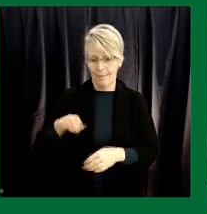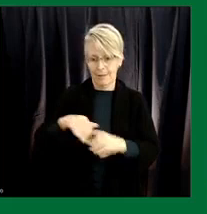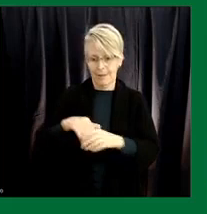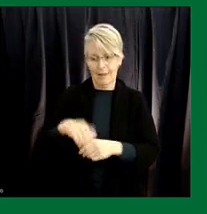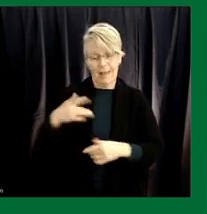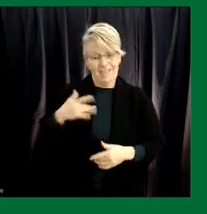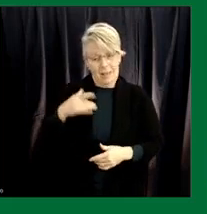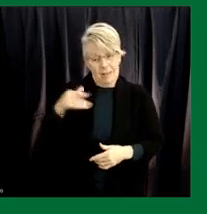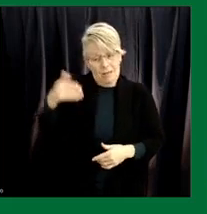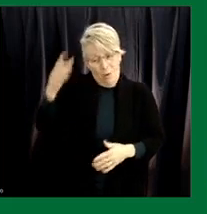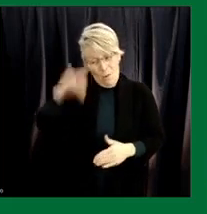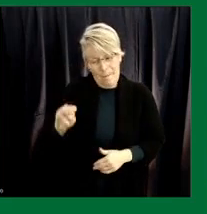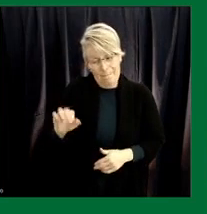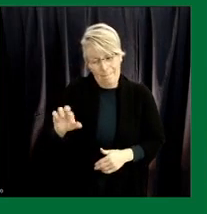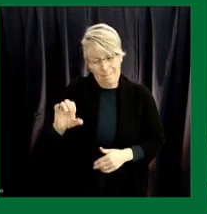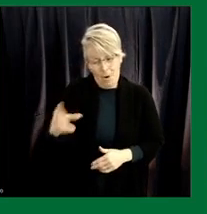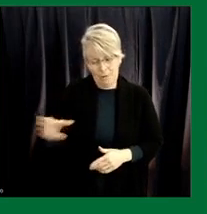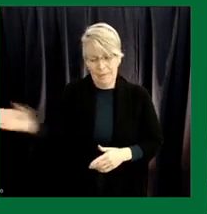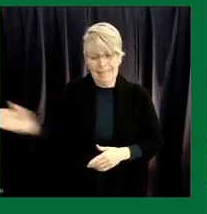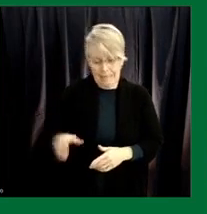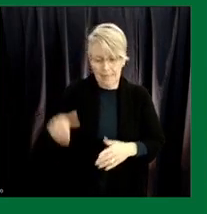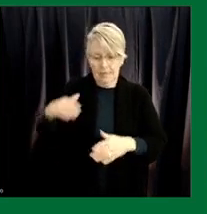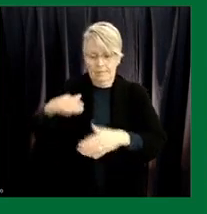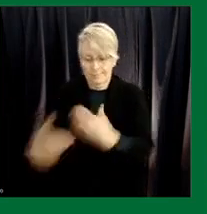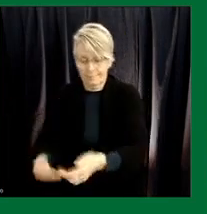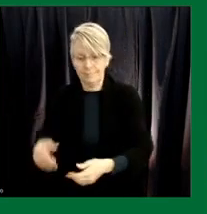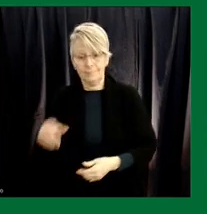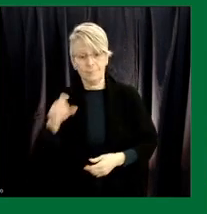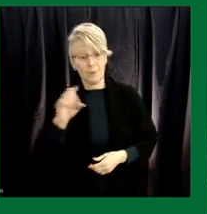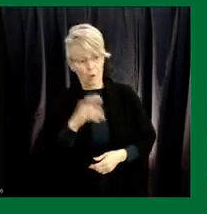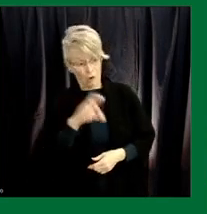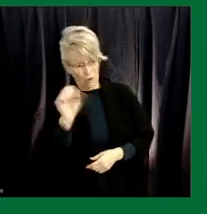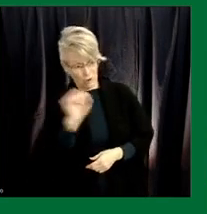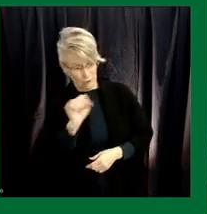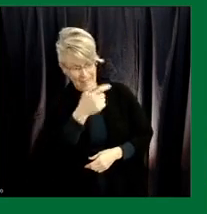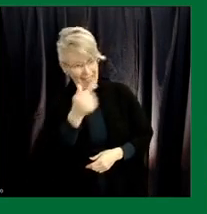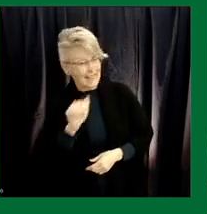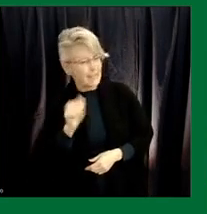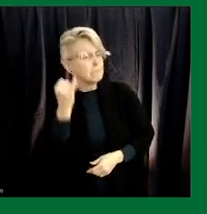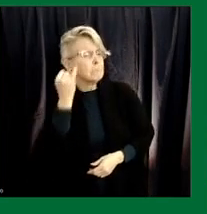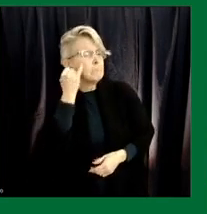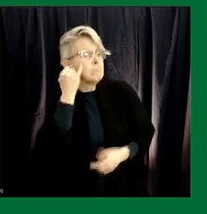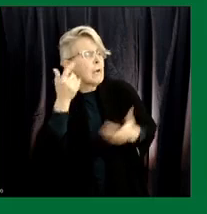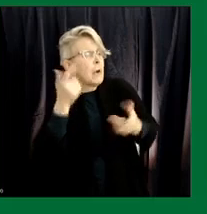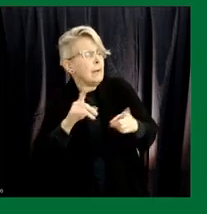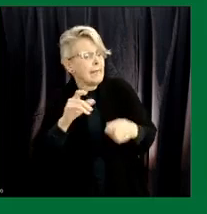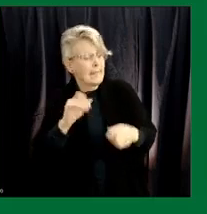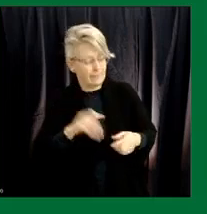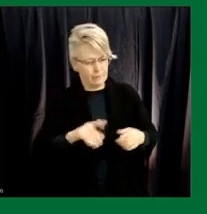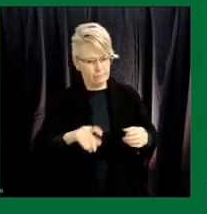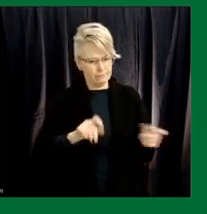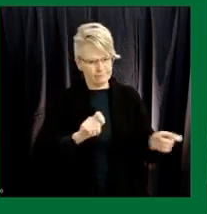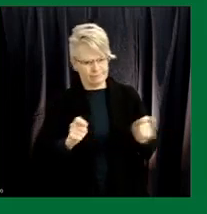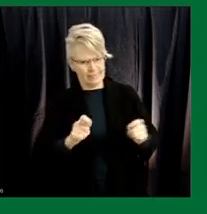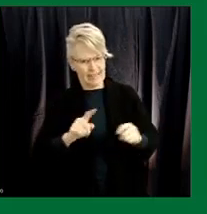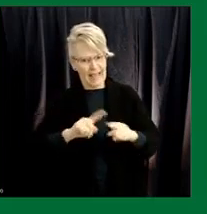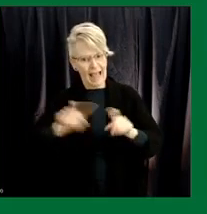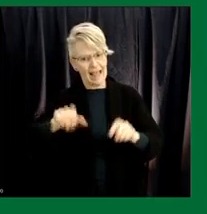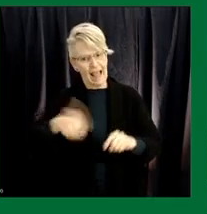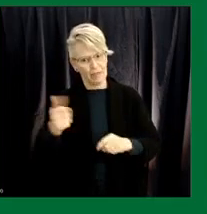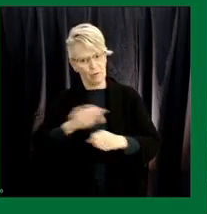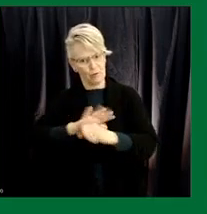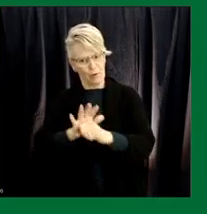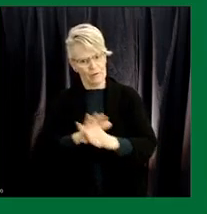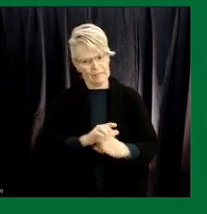any uh um what ifs i suppose uh with respect to the variants and and what uh you know how we manage those through the